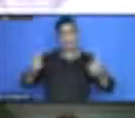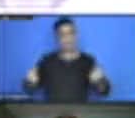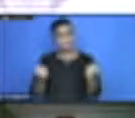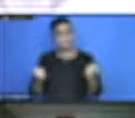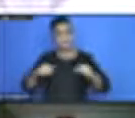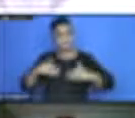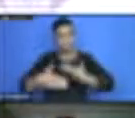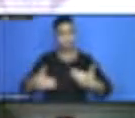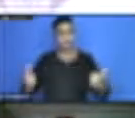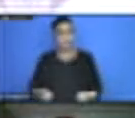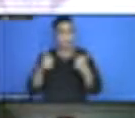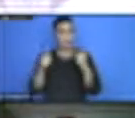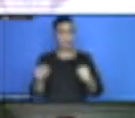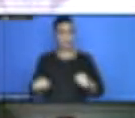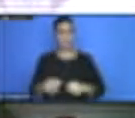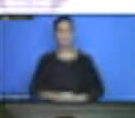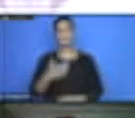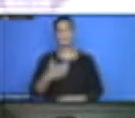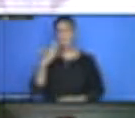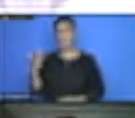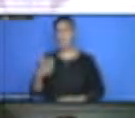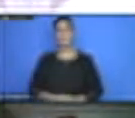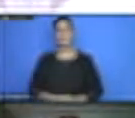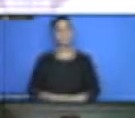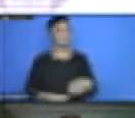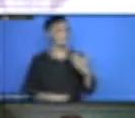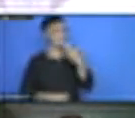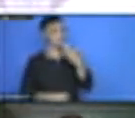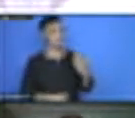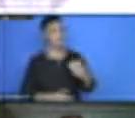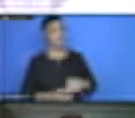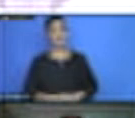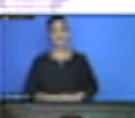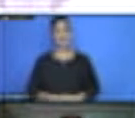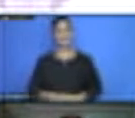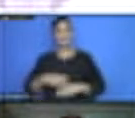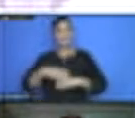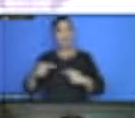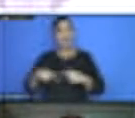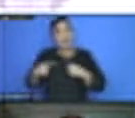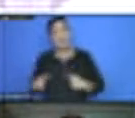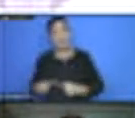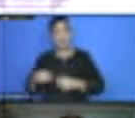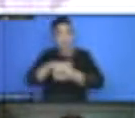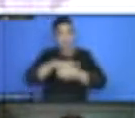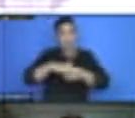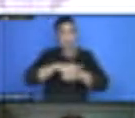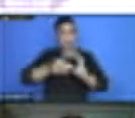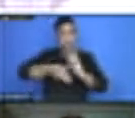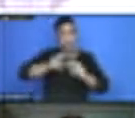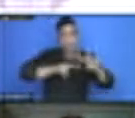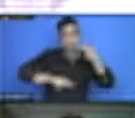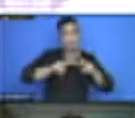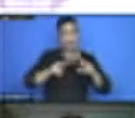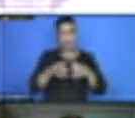Thank you so much. As the VLR movement grows, as we have a growing demand from sub-national authorities